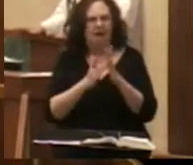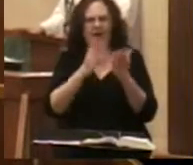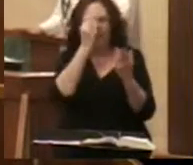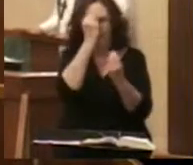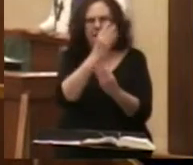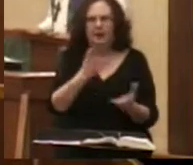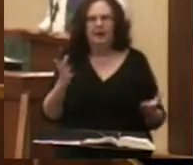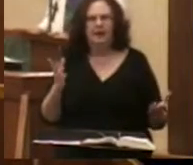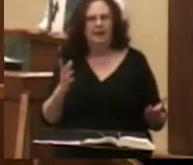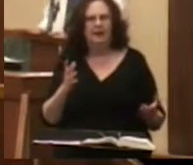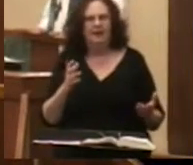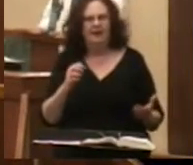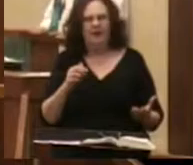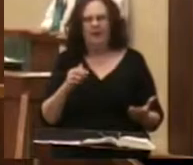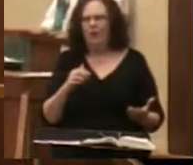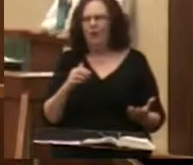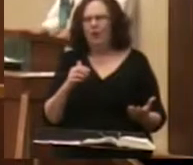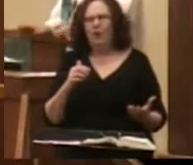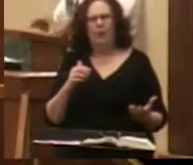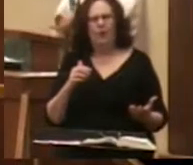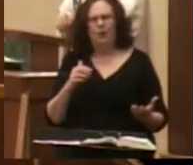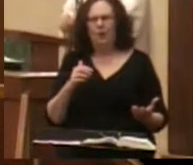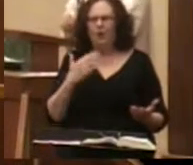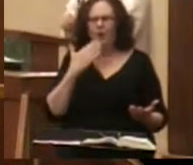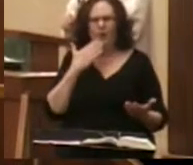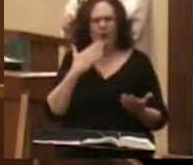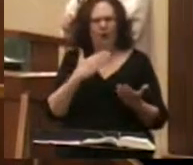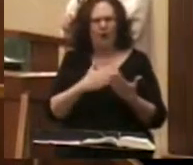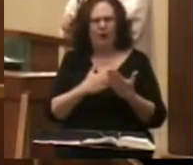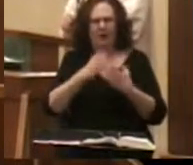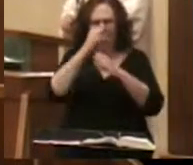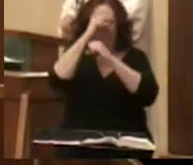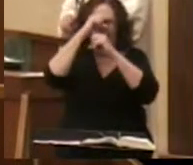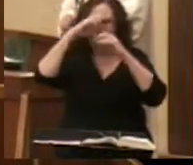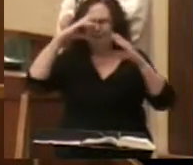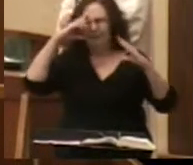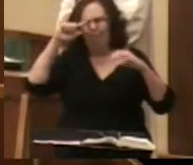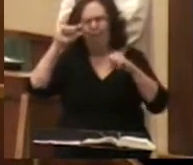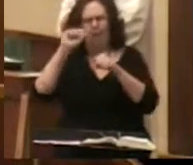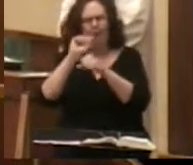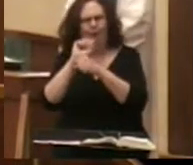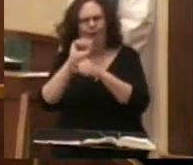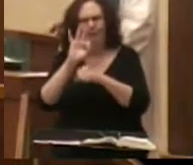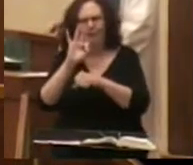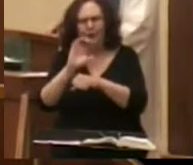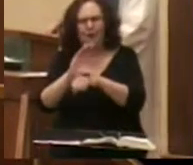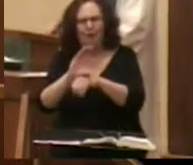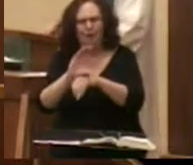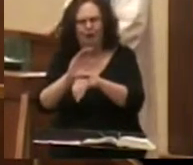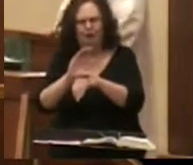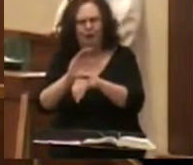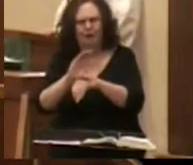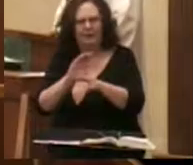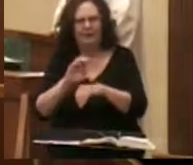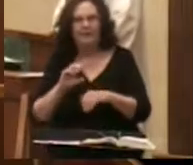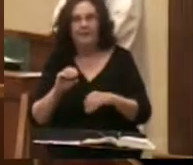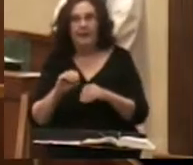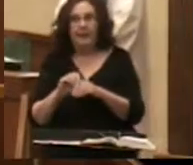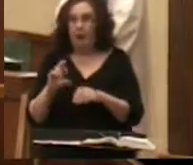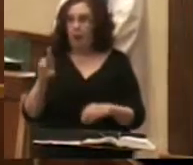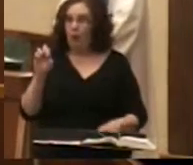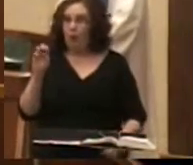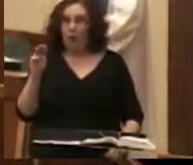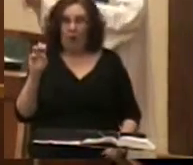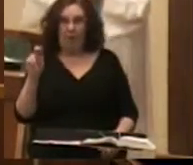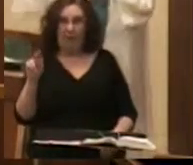Not a real rosy picture for the work of the church. In Contarelli Chapel in Rome,